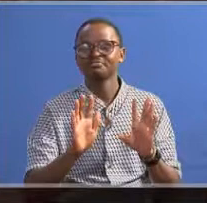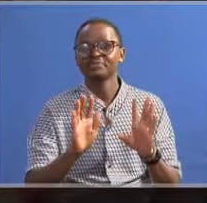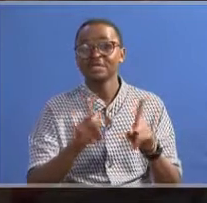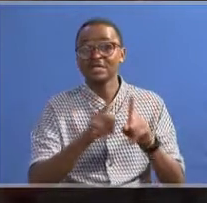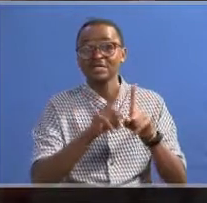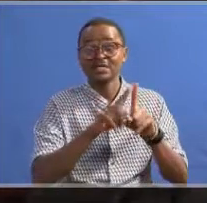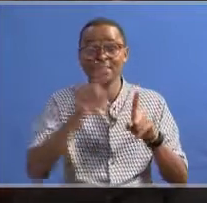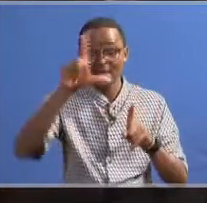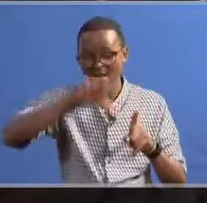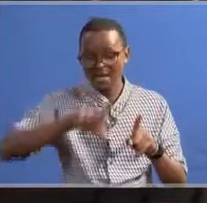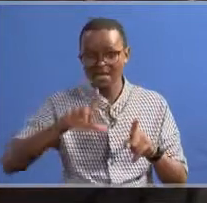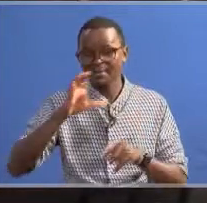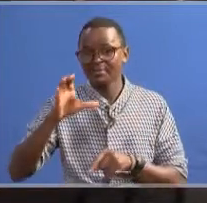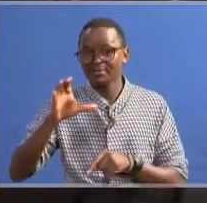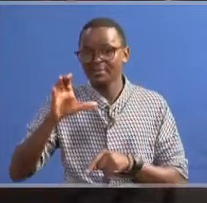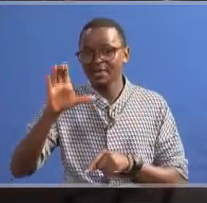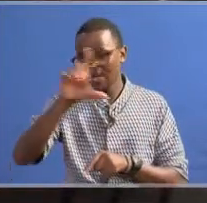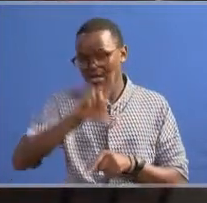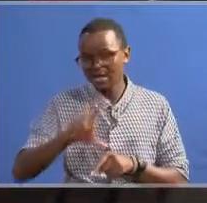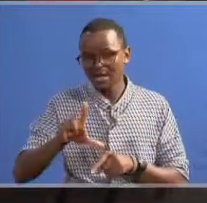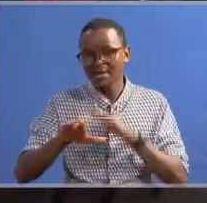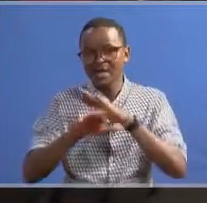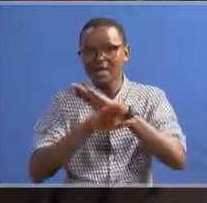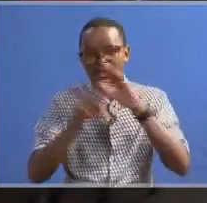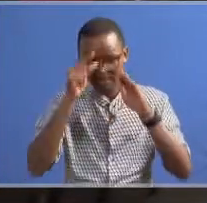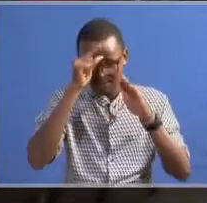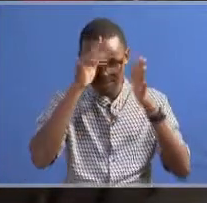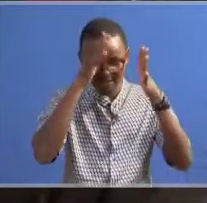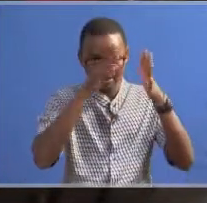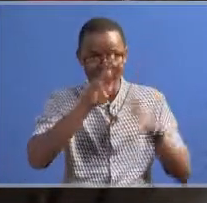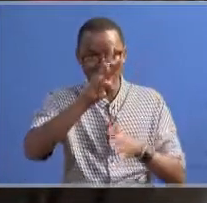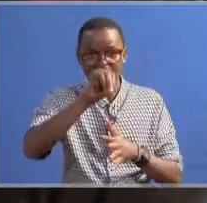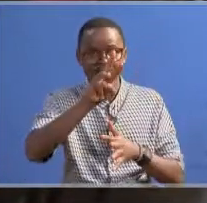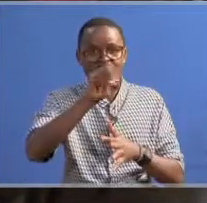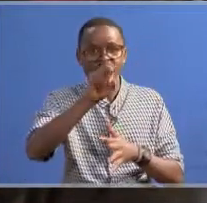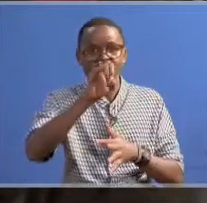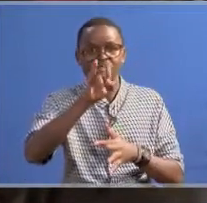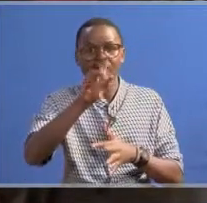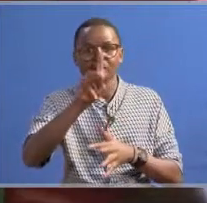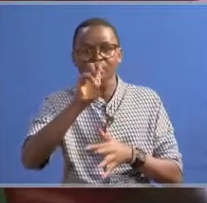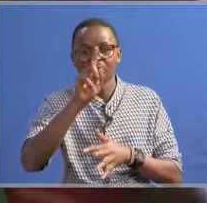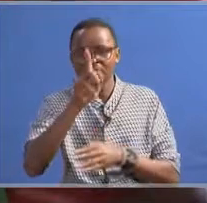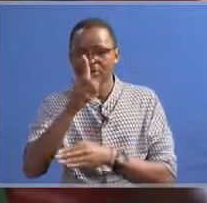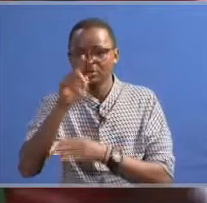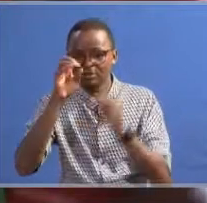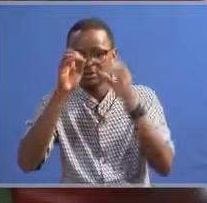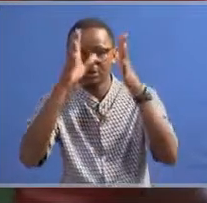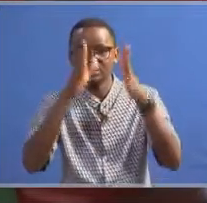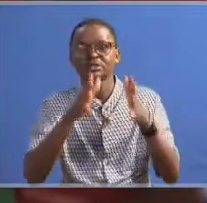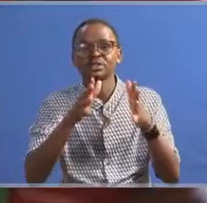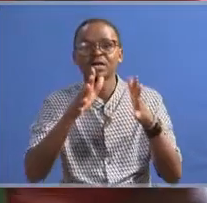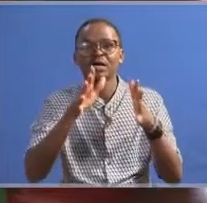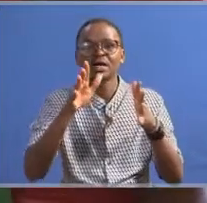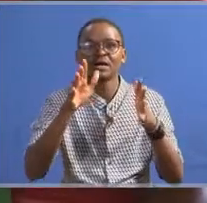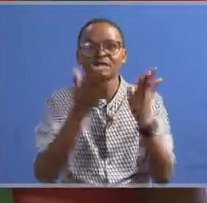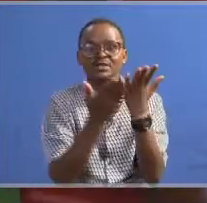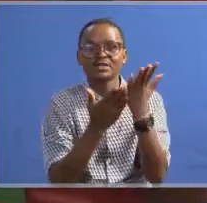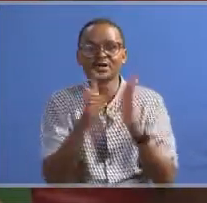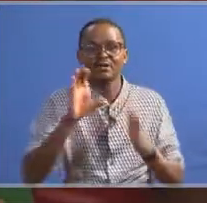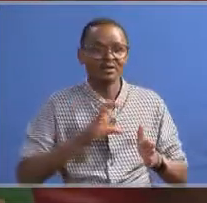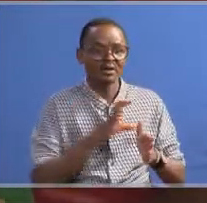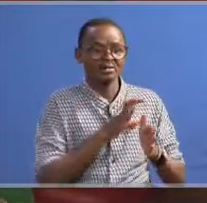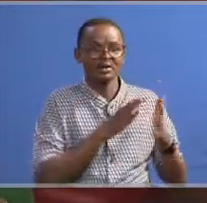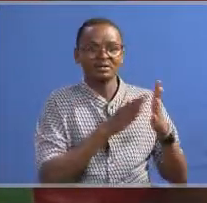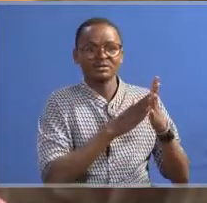And in Lekipia County, Lekipia Deputy Governor John Moniki has cautioned the Teachers' Service Commission to stop